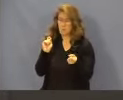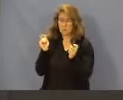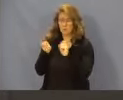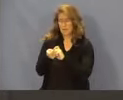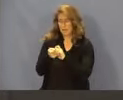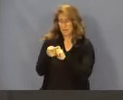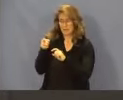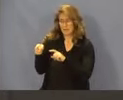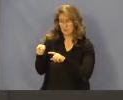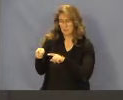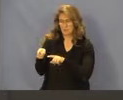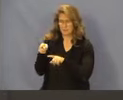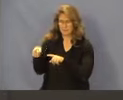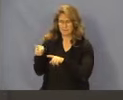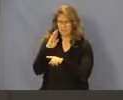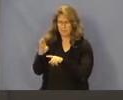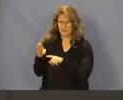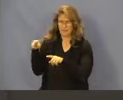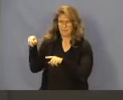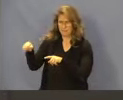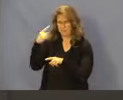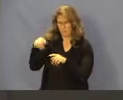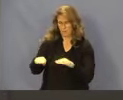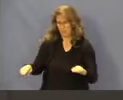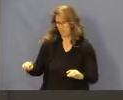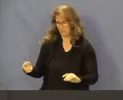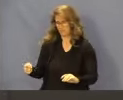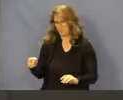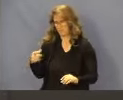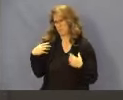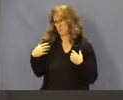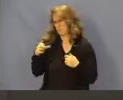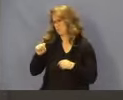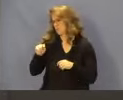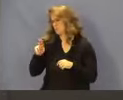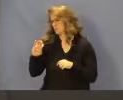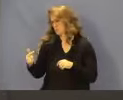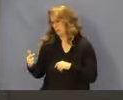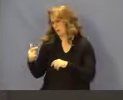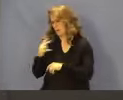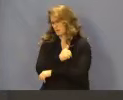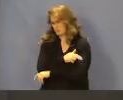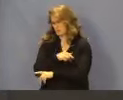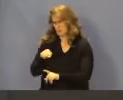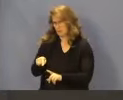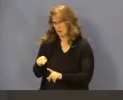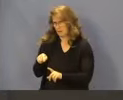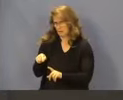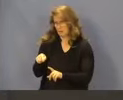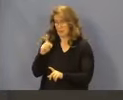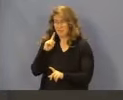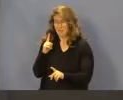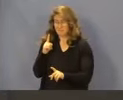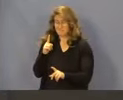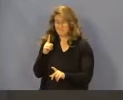to hospital Medicaid managed care base payments for Tier 1 STRONG HOSPITALS. The projected 2025 cost impact